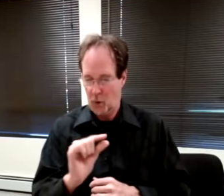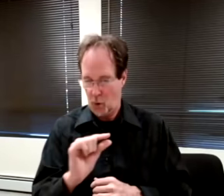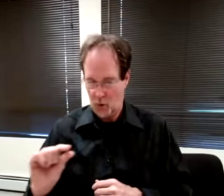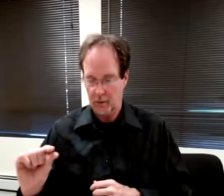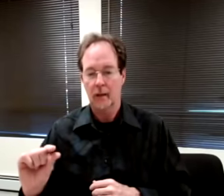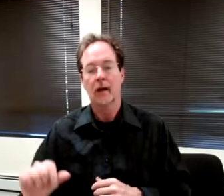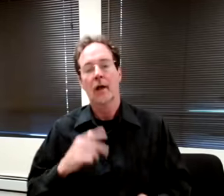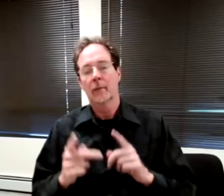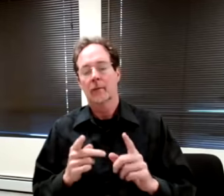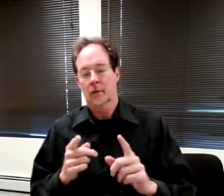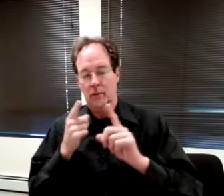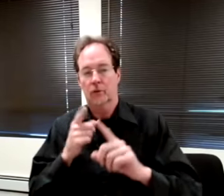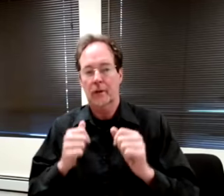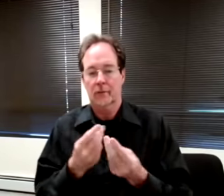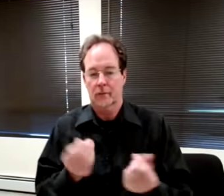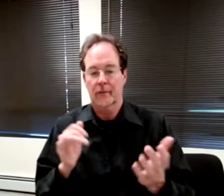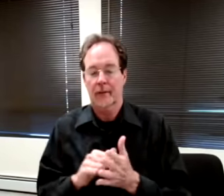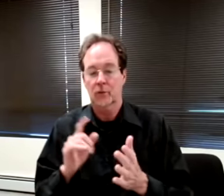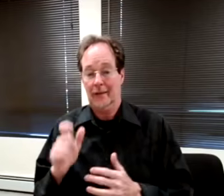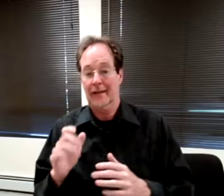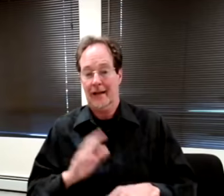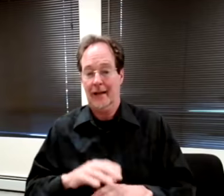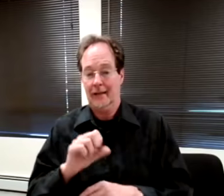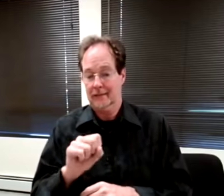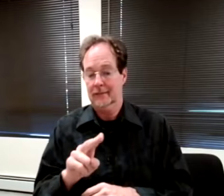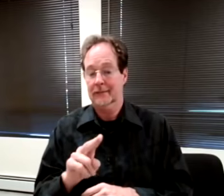resolve that by clicking on the subtitle settings.